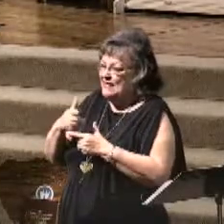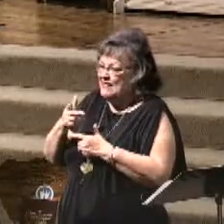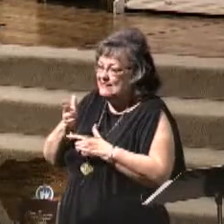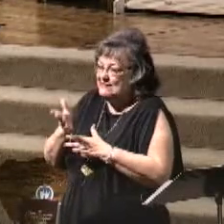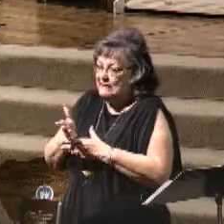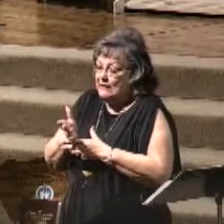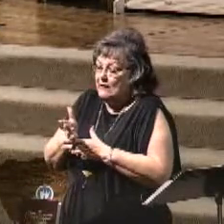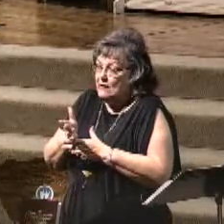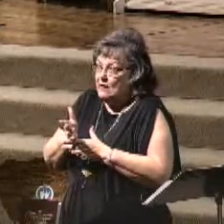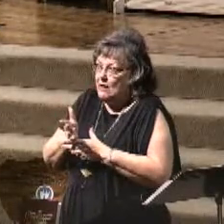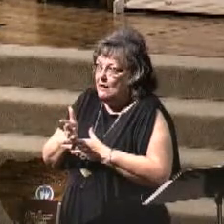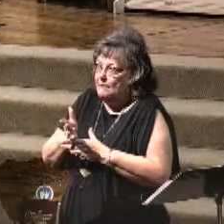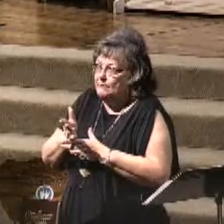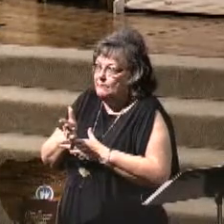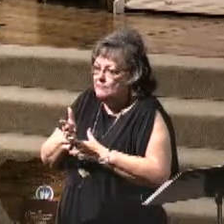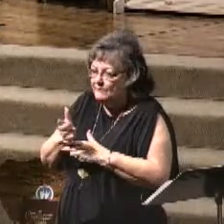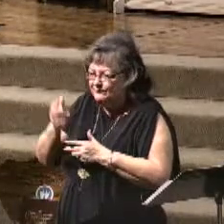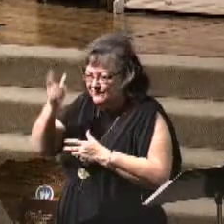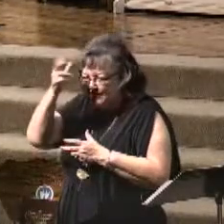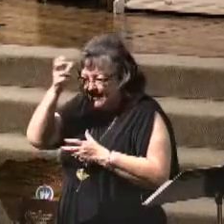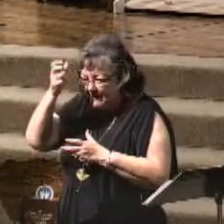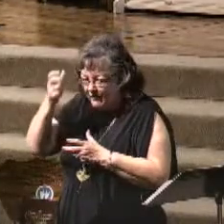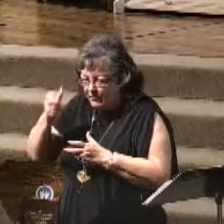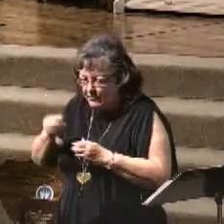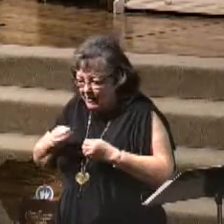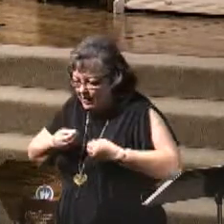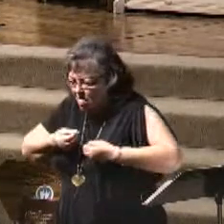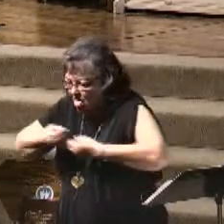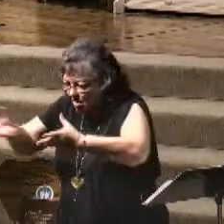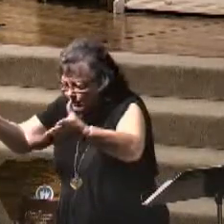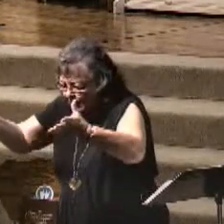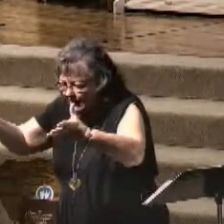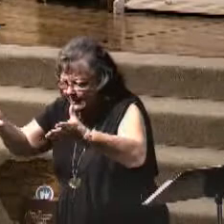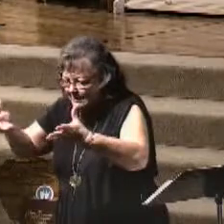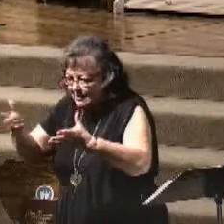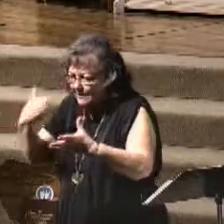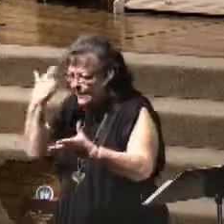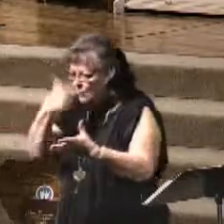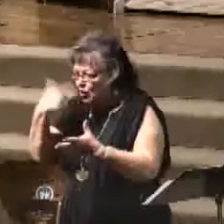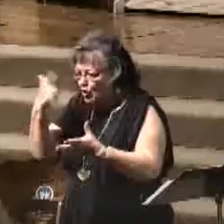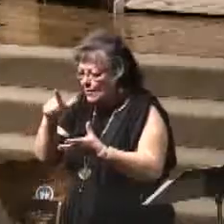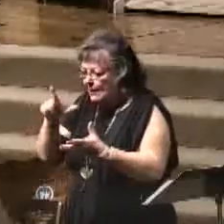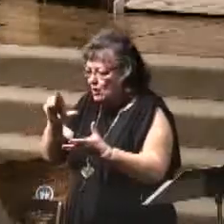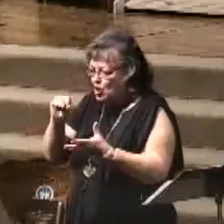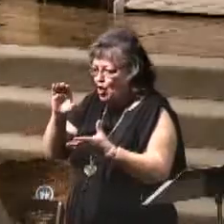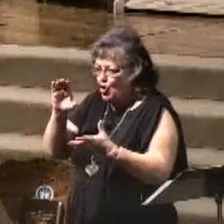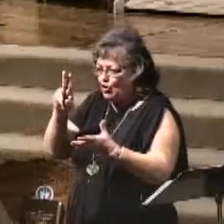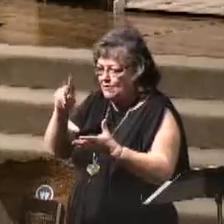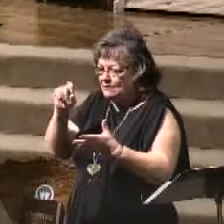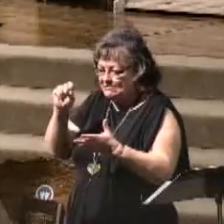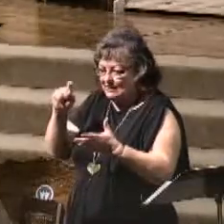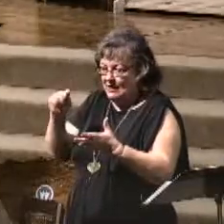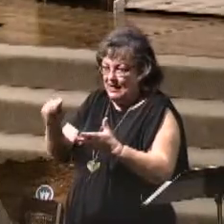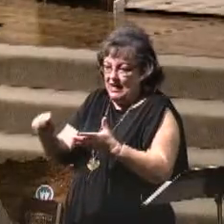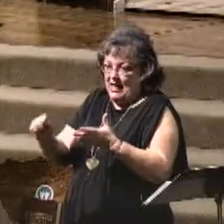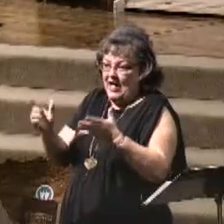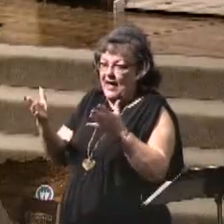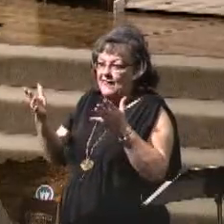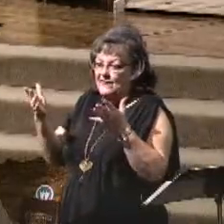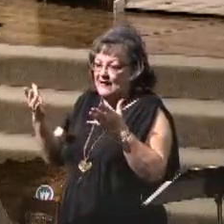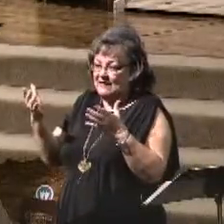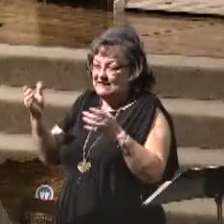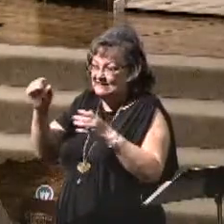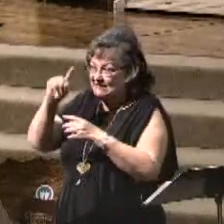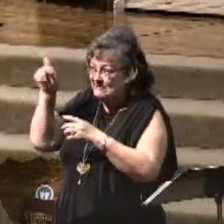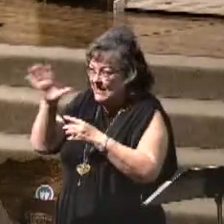They say that over there in Middle East, as, as locusts will, would attack, that the sun will be darkened because of the, the, the